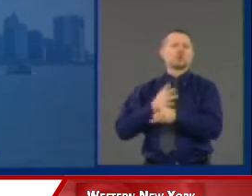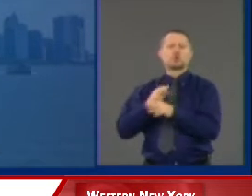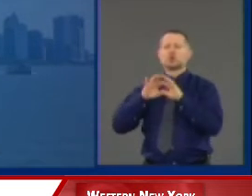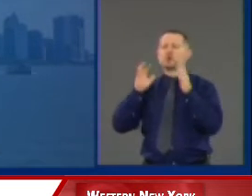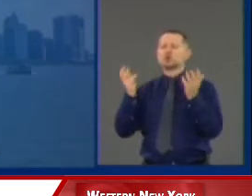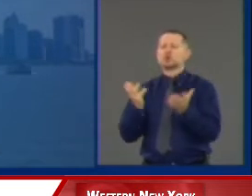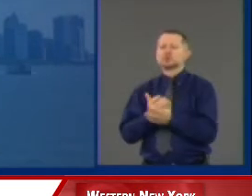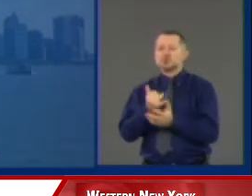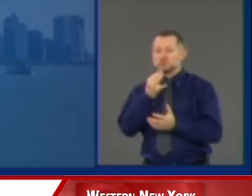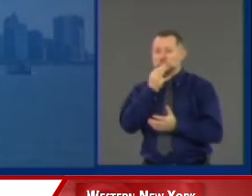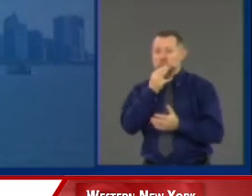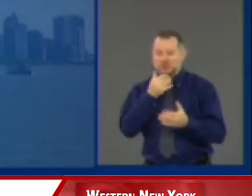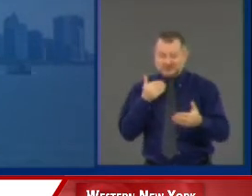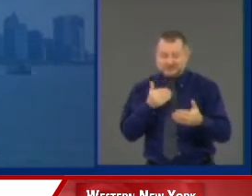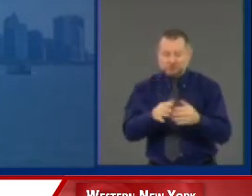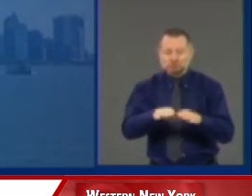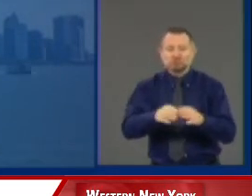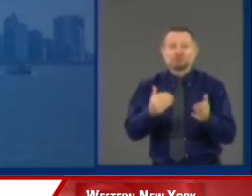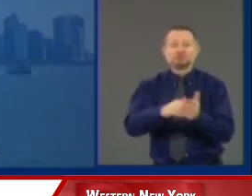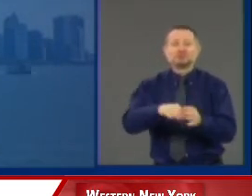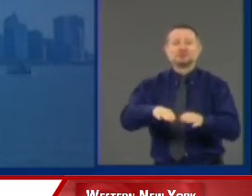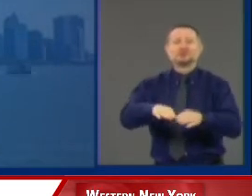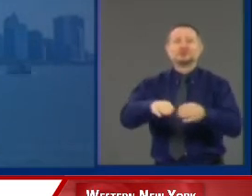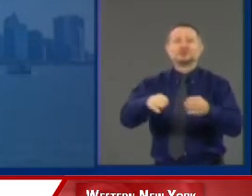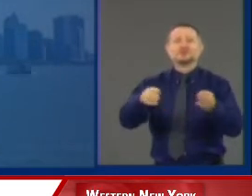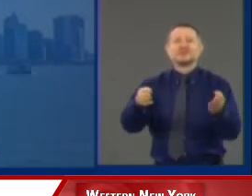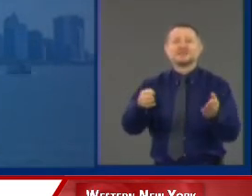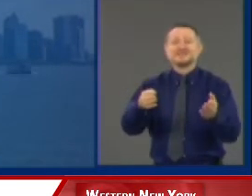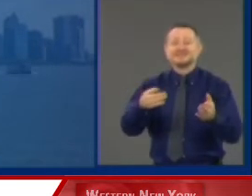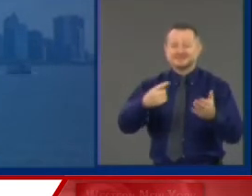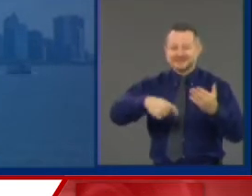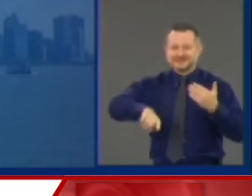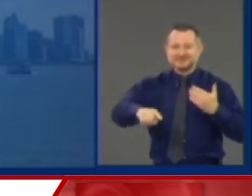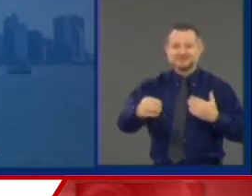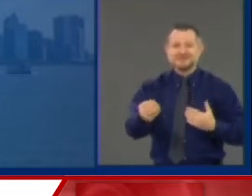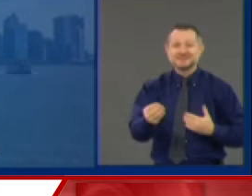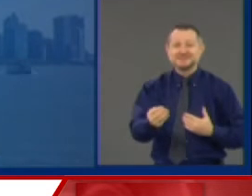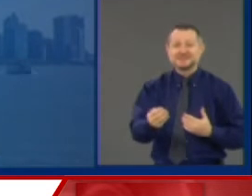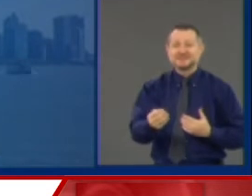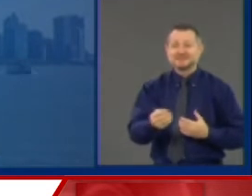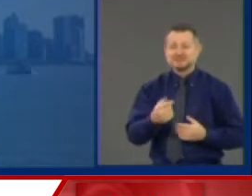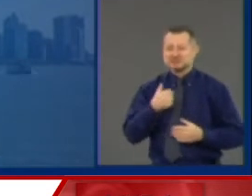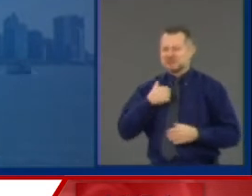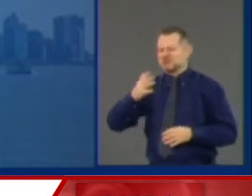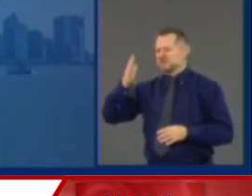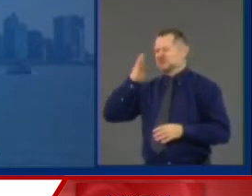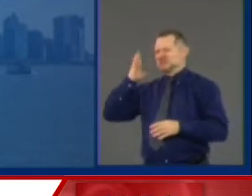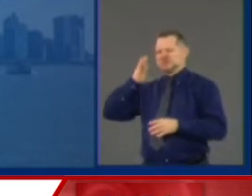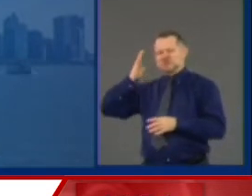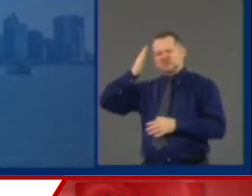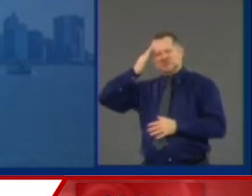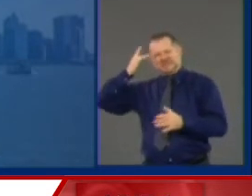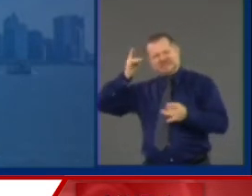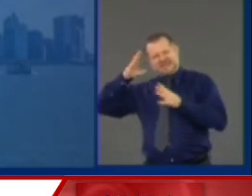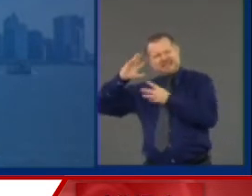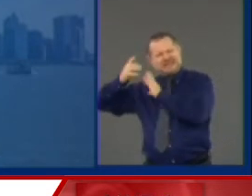from the worst situation to